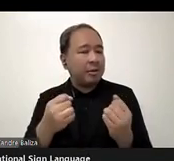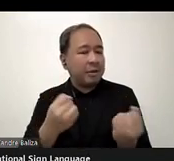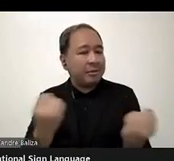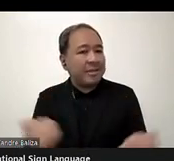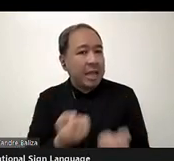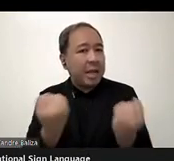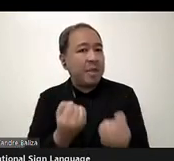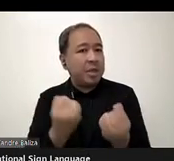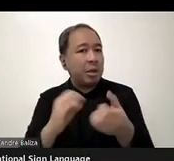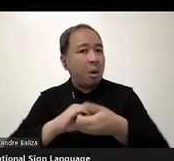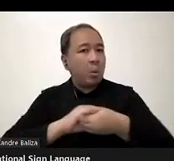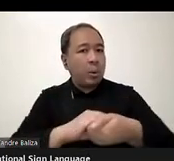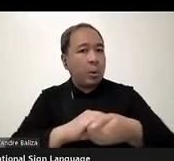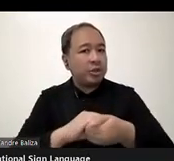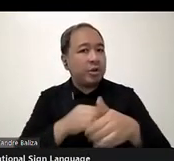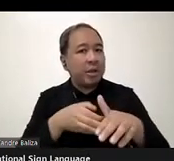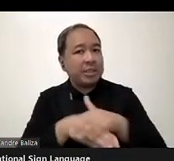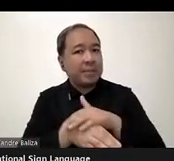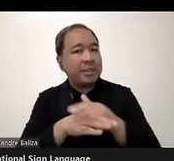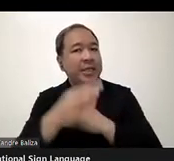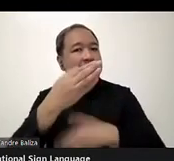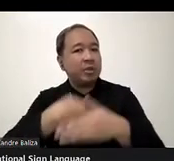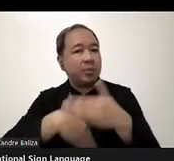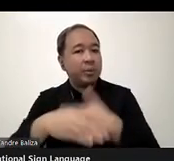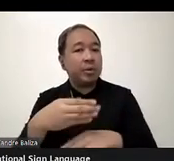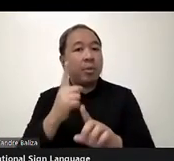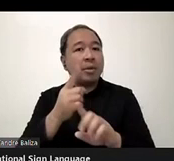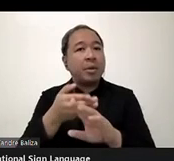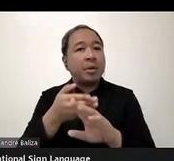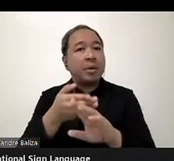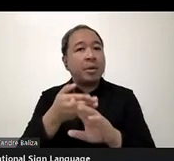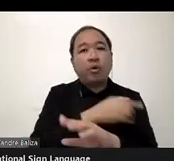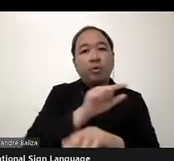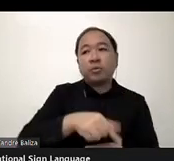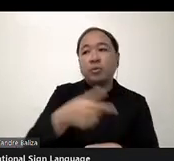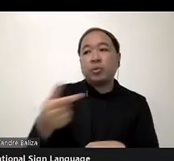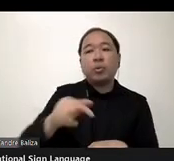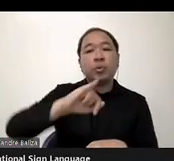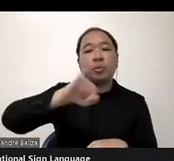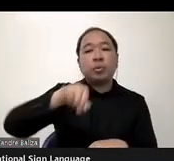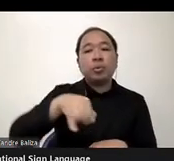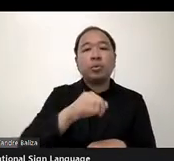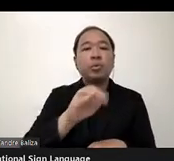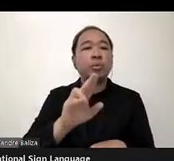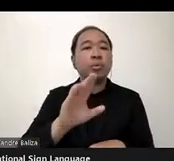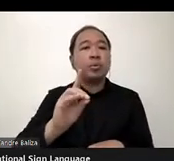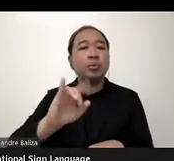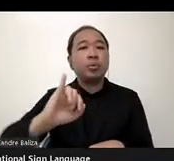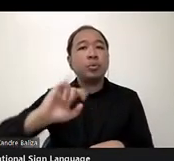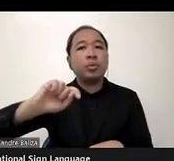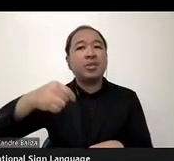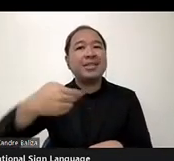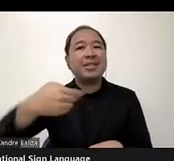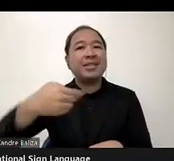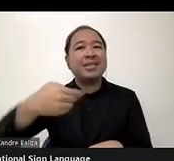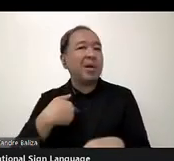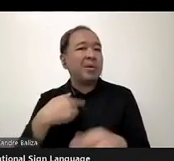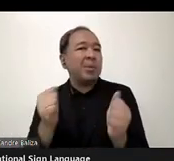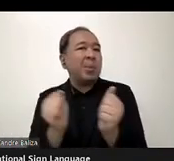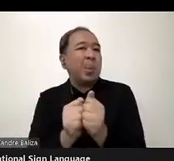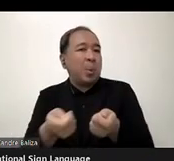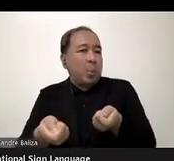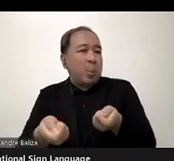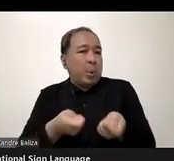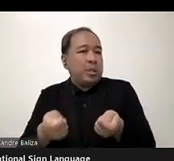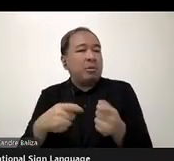Judith, my co-coordinator for the activity report, I would request the audience to think about the future